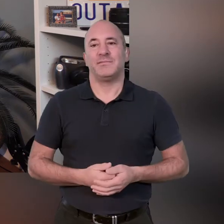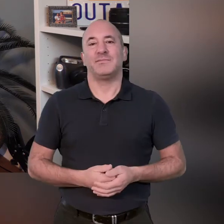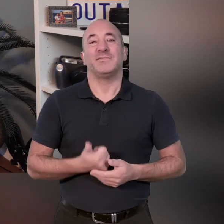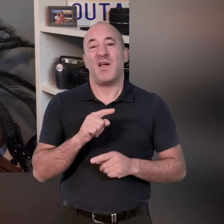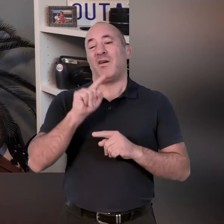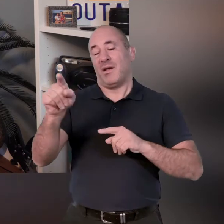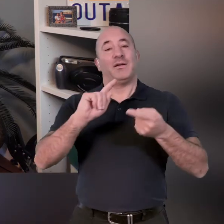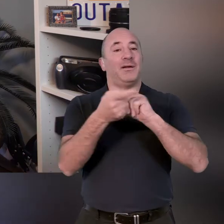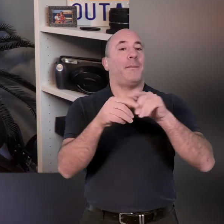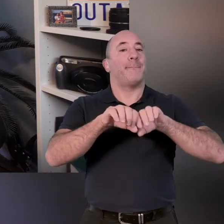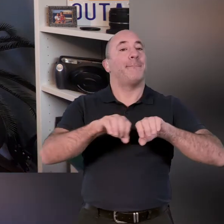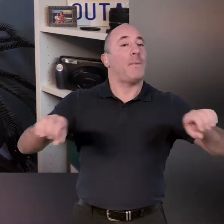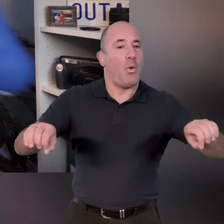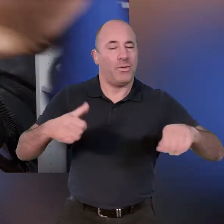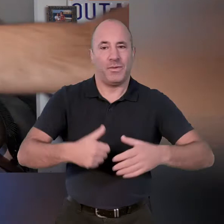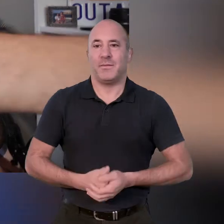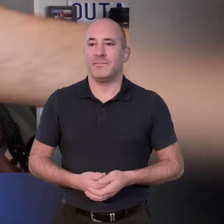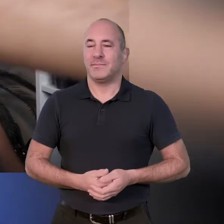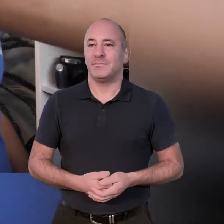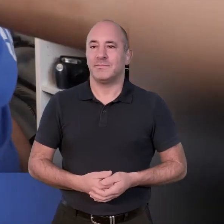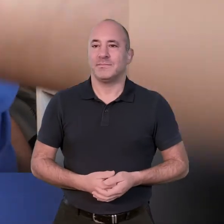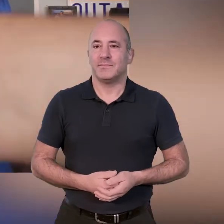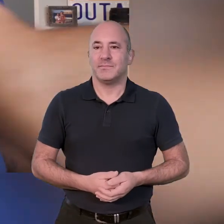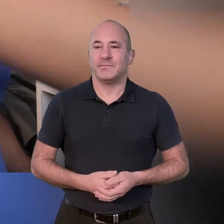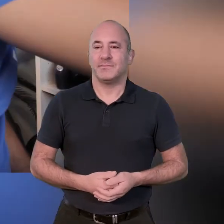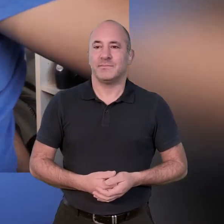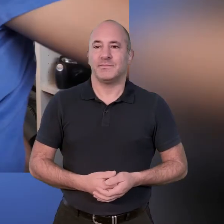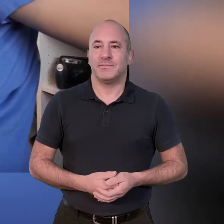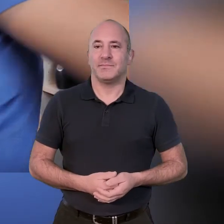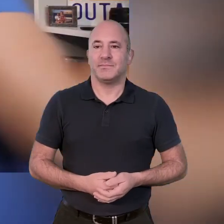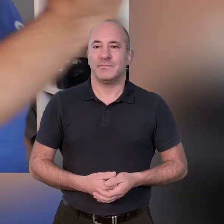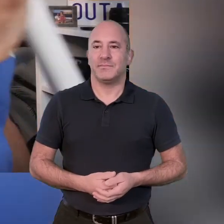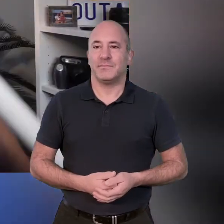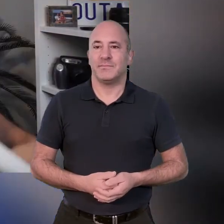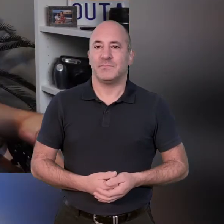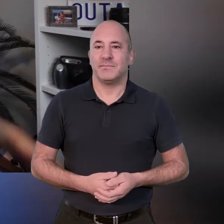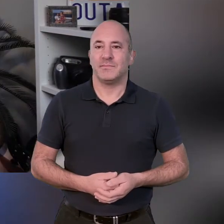straight into doing the poles again